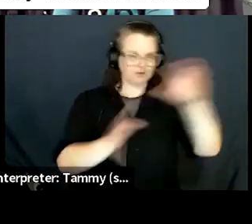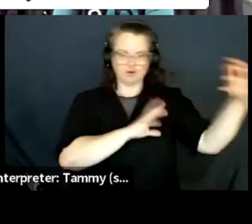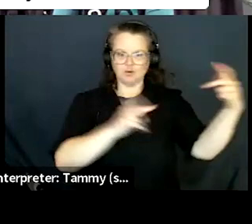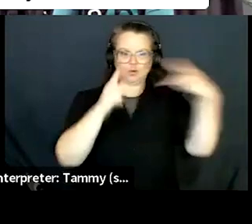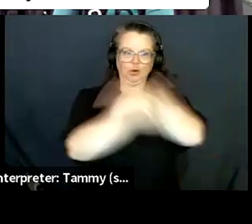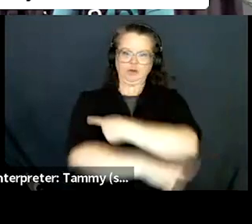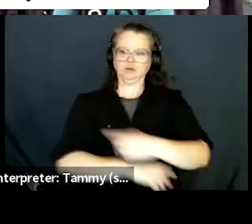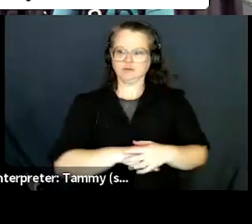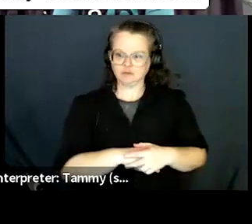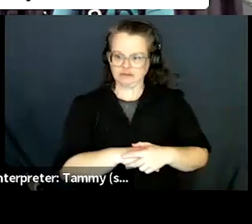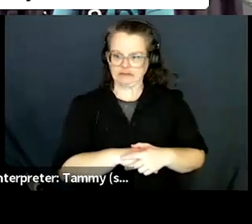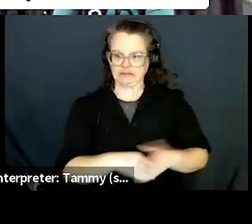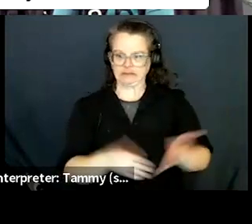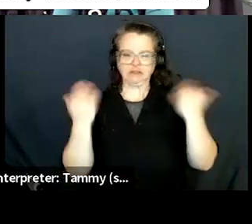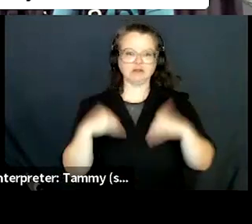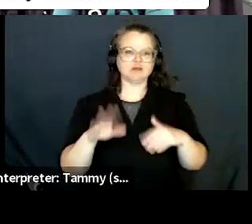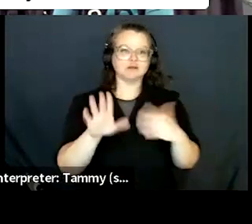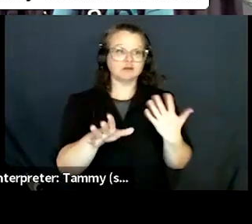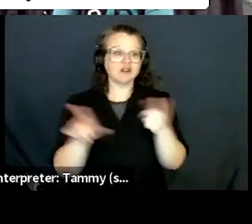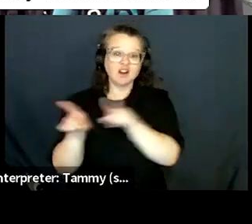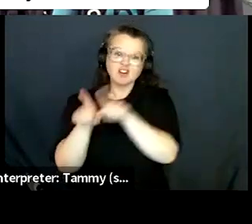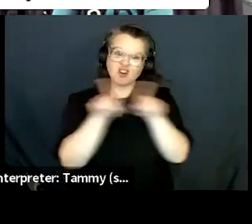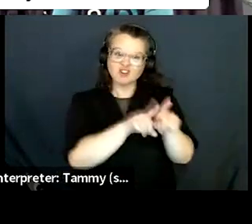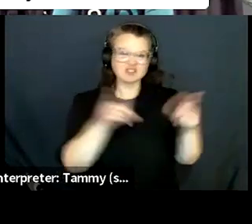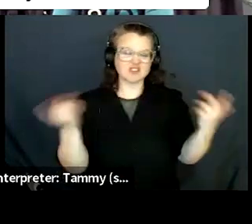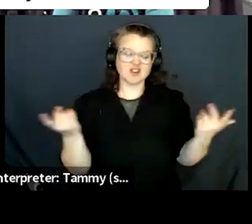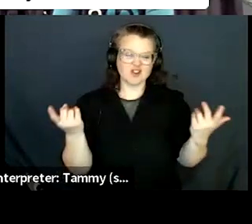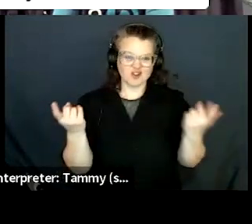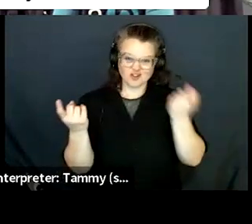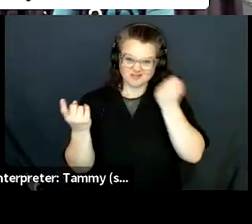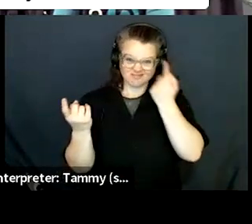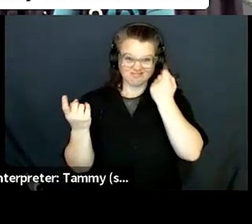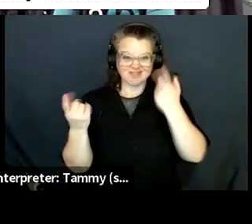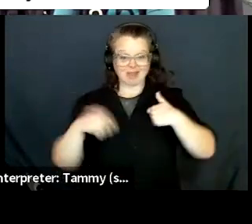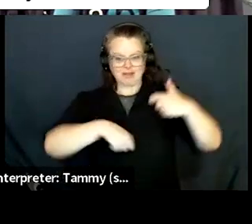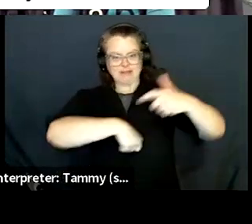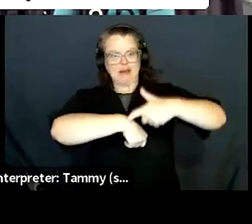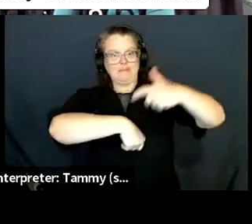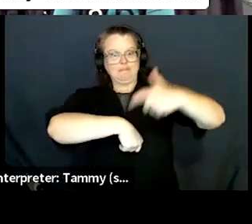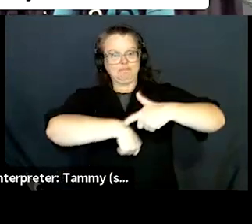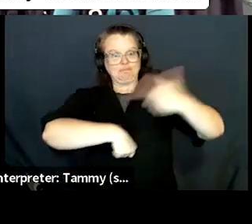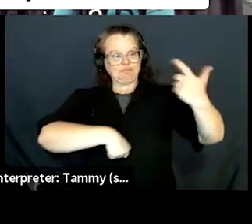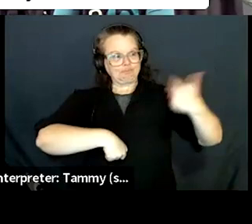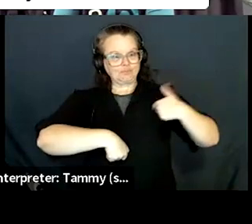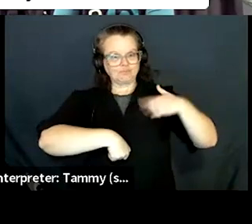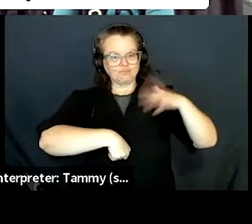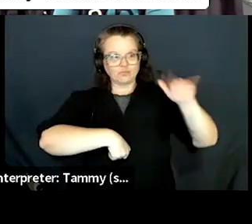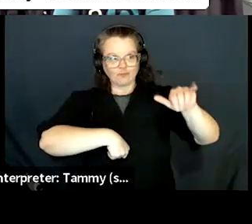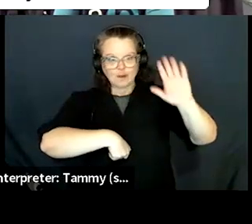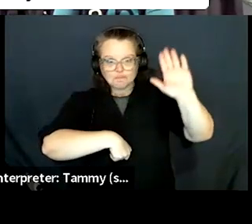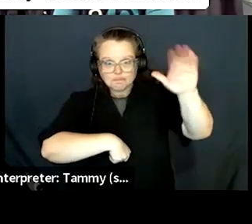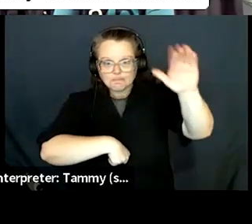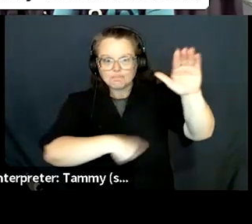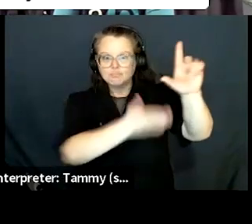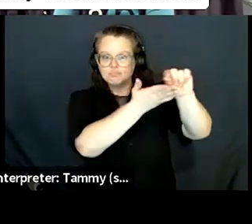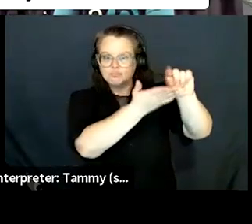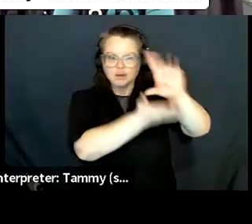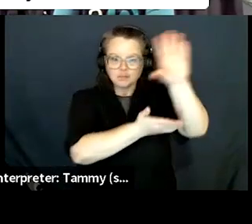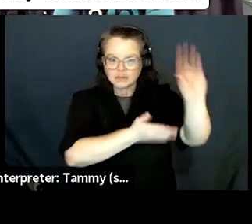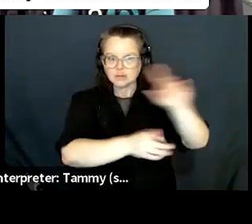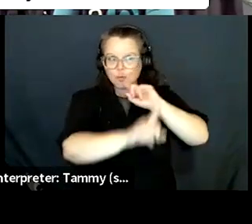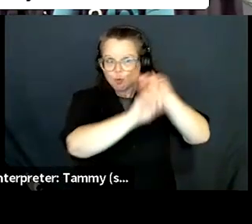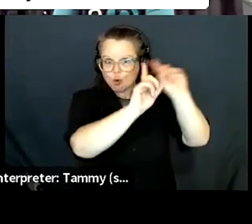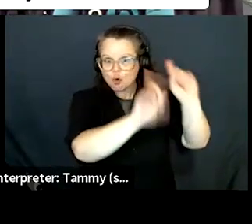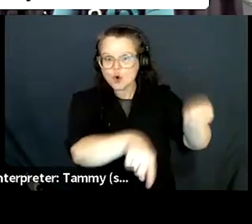to get books in a small town. We're lucky that most of our customers want to shop local are very attentive to it and are